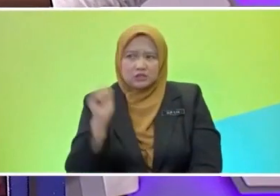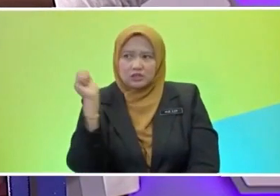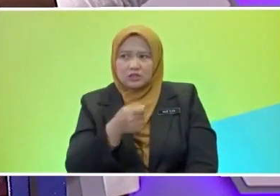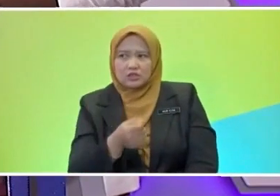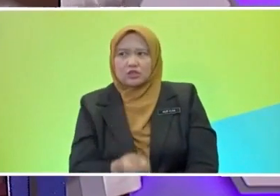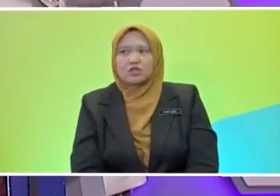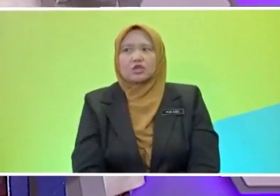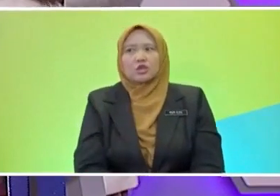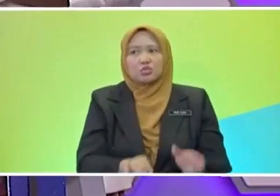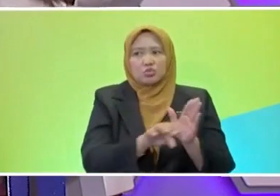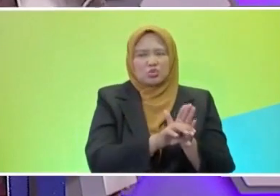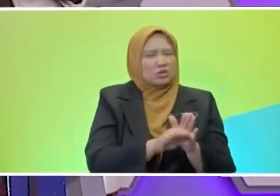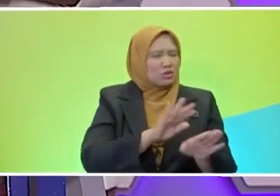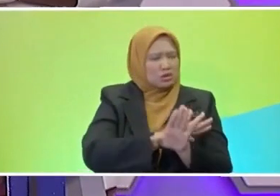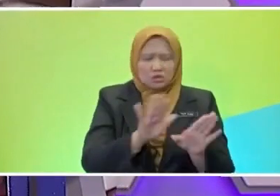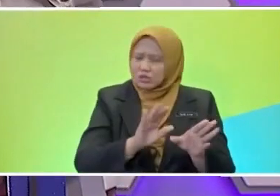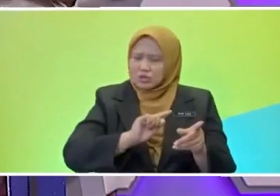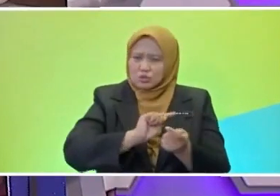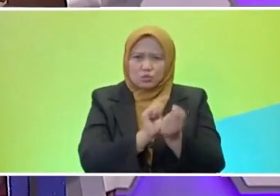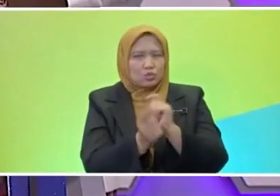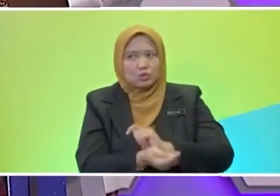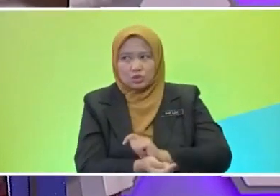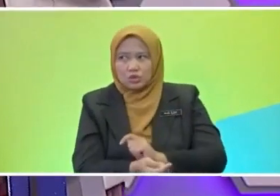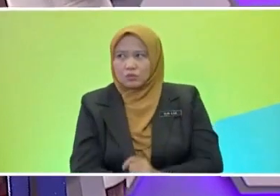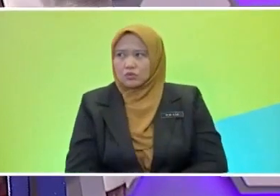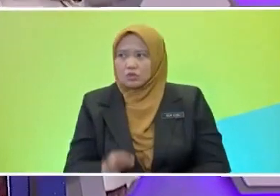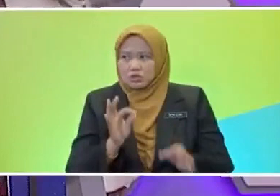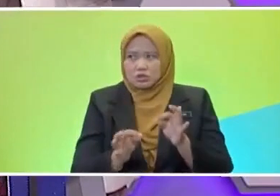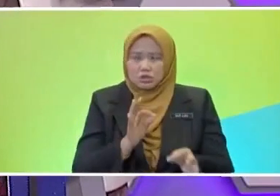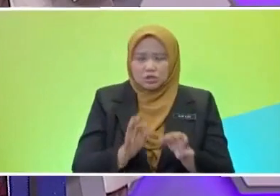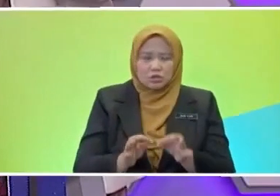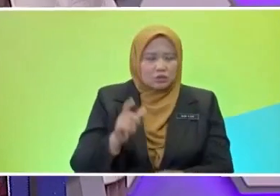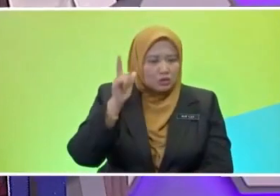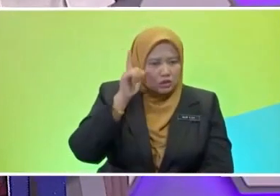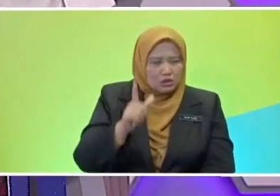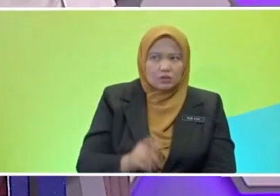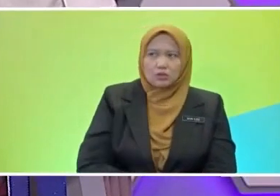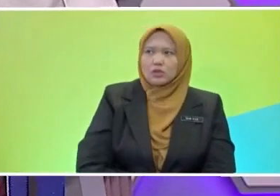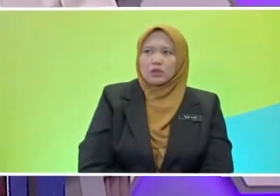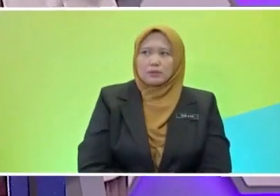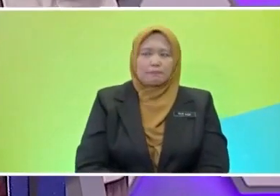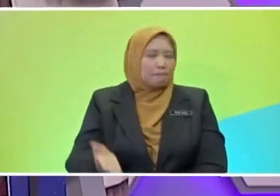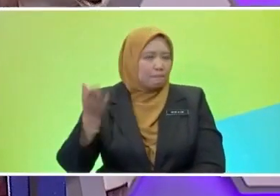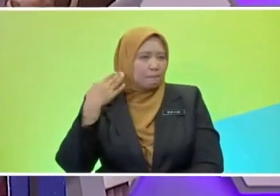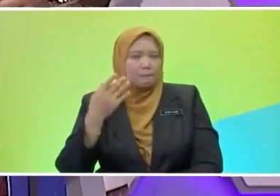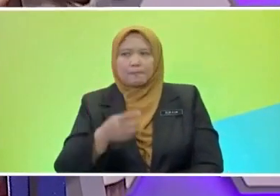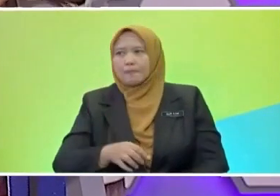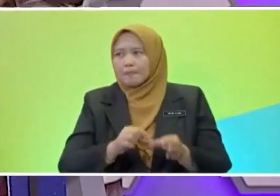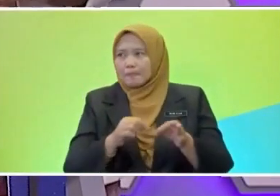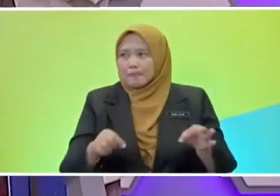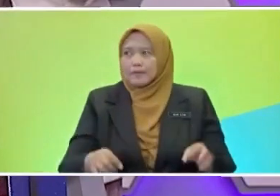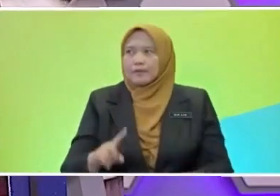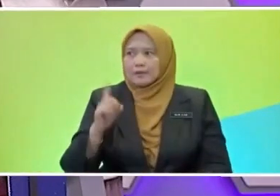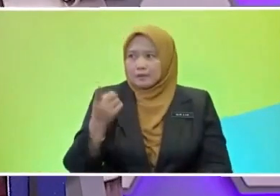Ah, yes, yes. So, remember pupils watching this, past tense, you can actually change it by adding